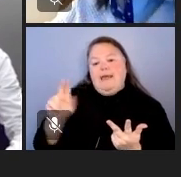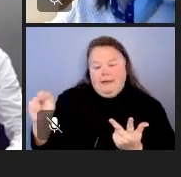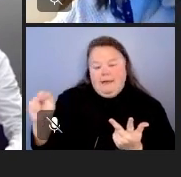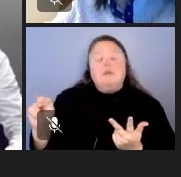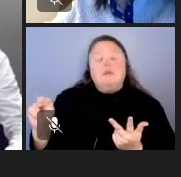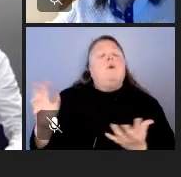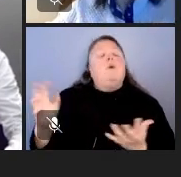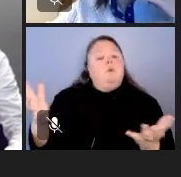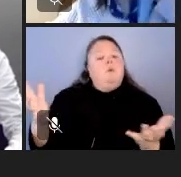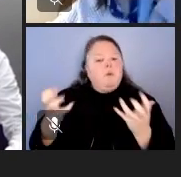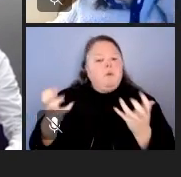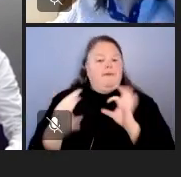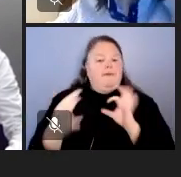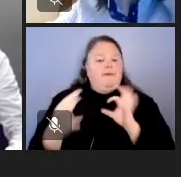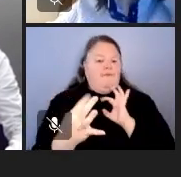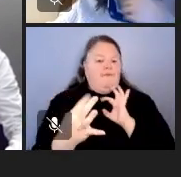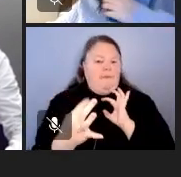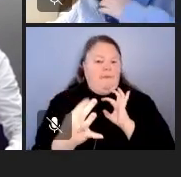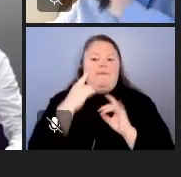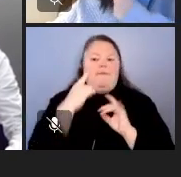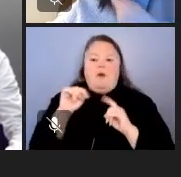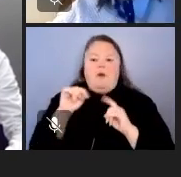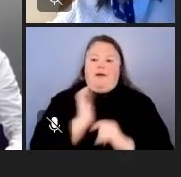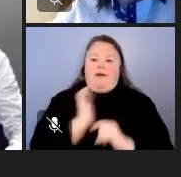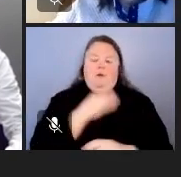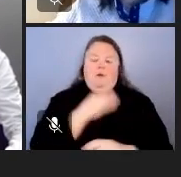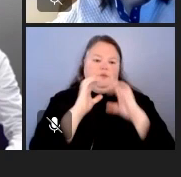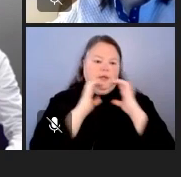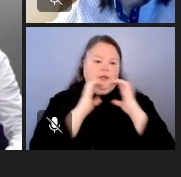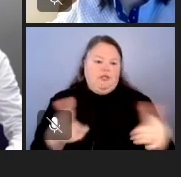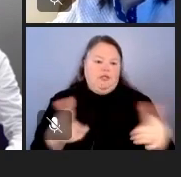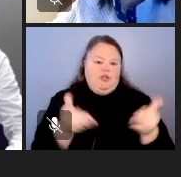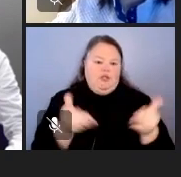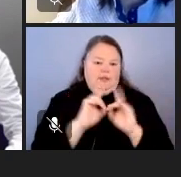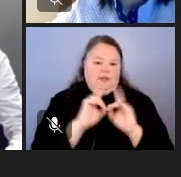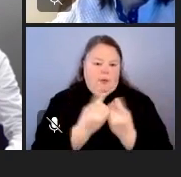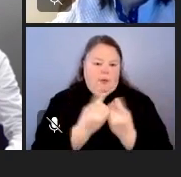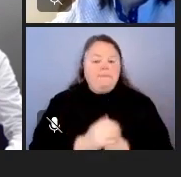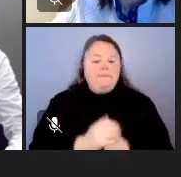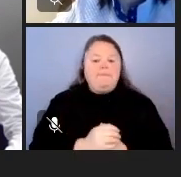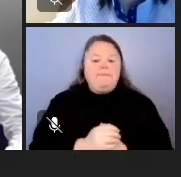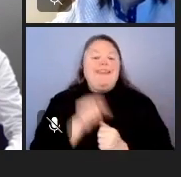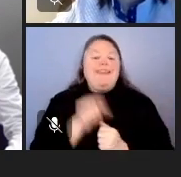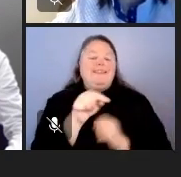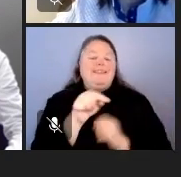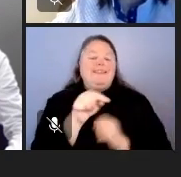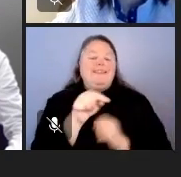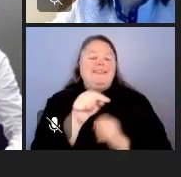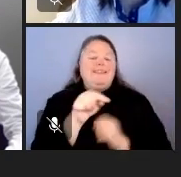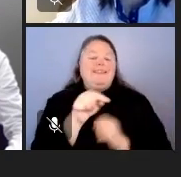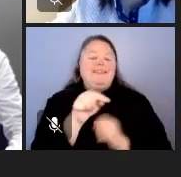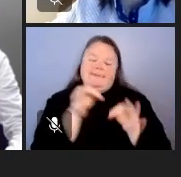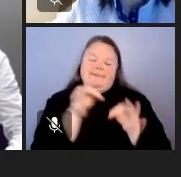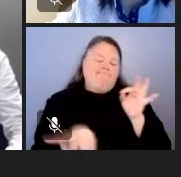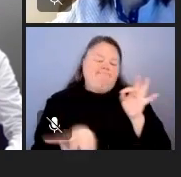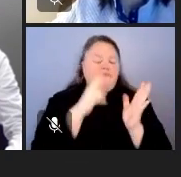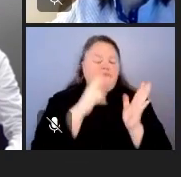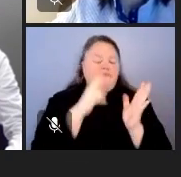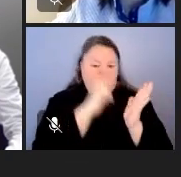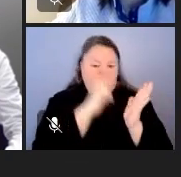how we do communication here at the department. And I just kind of put this graph up here because I was doing some research about